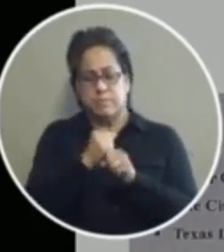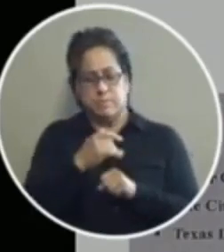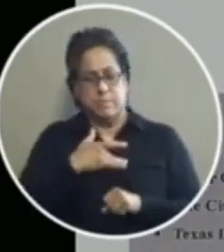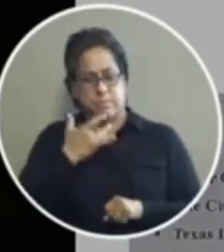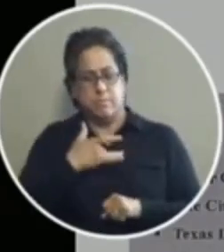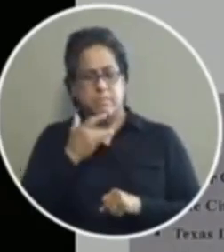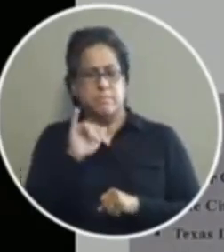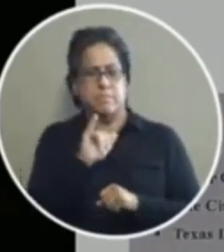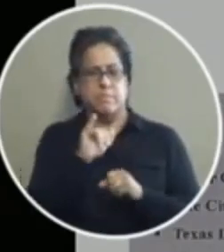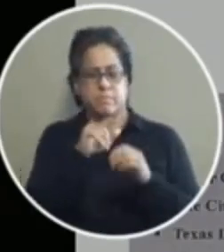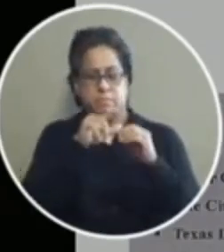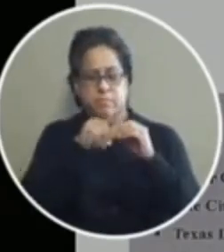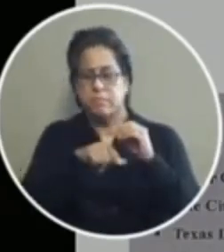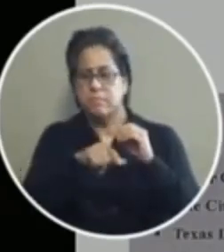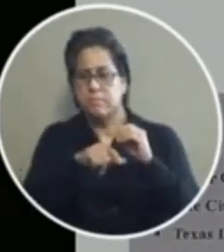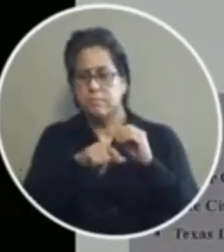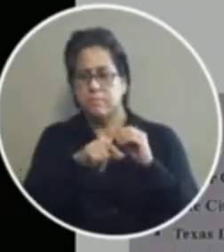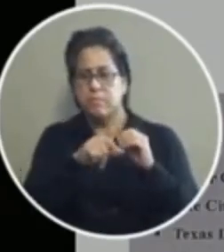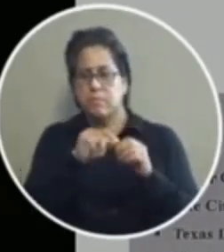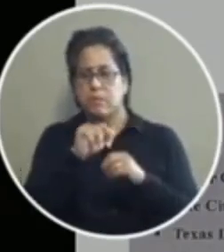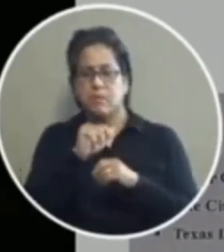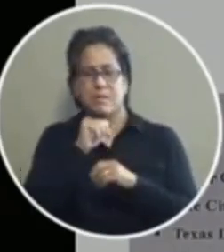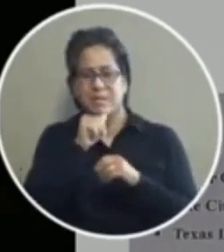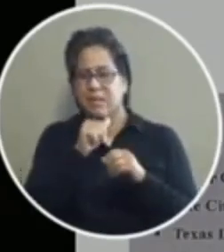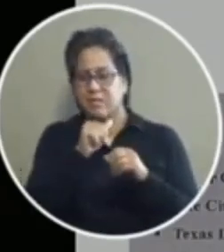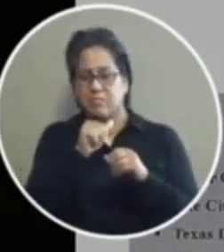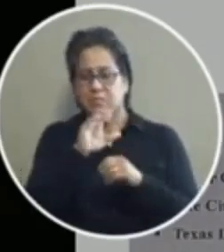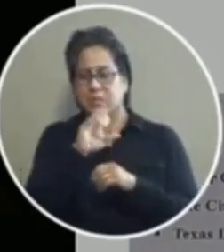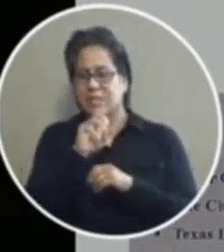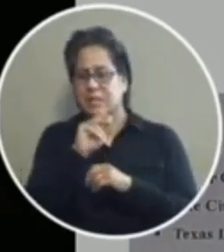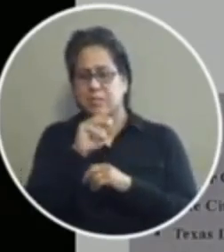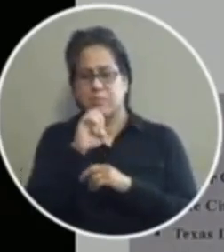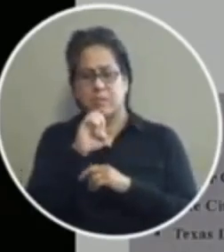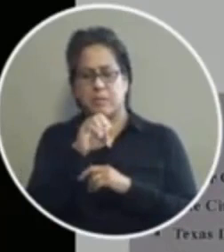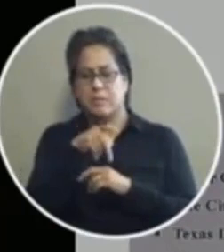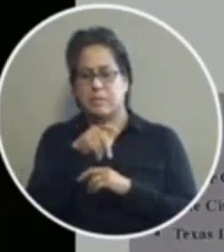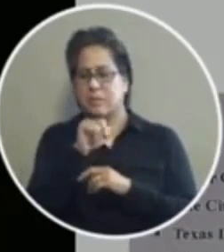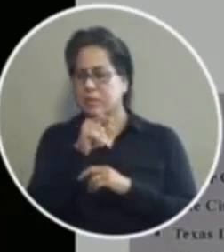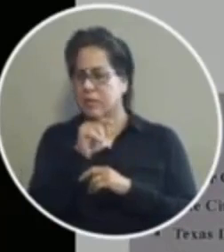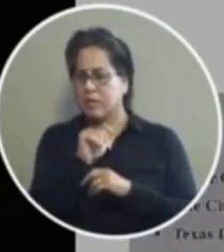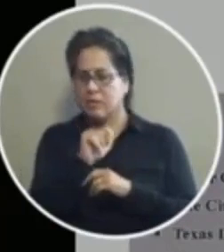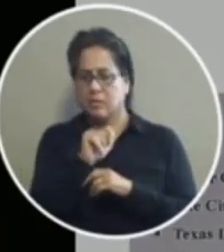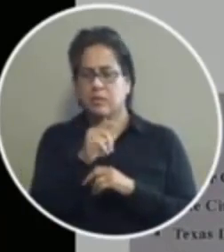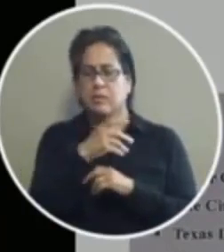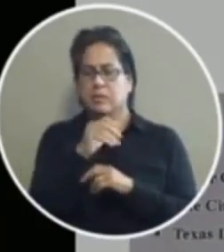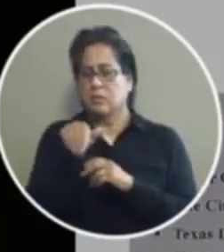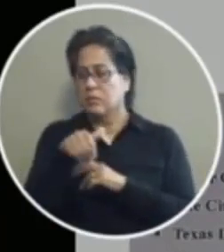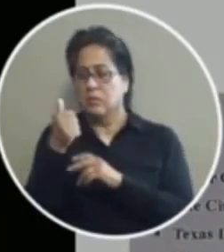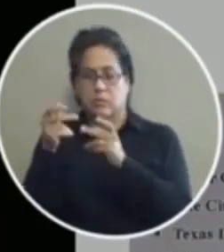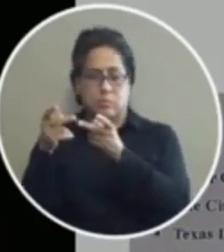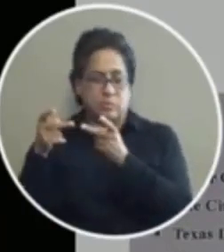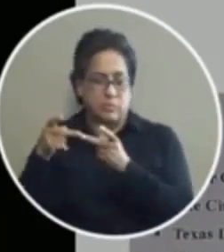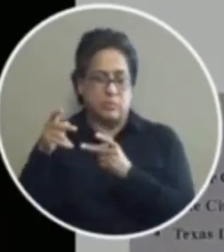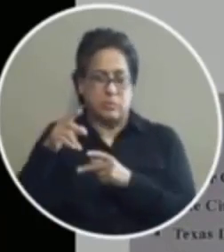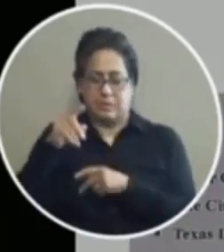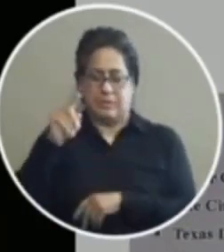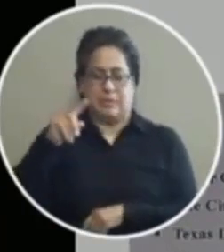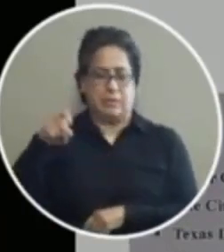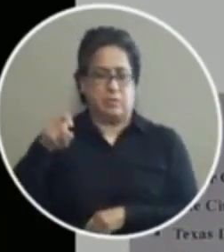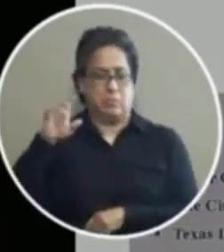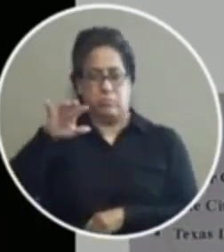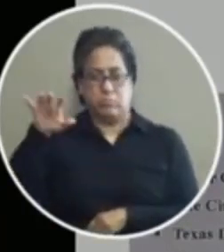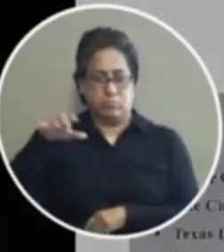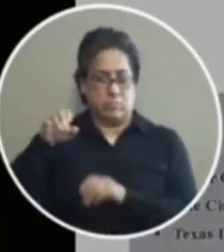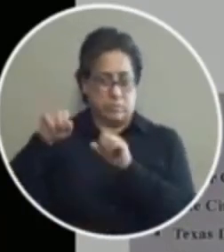like el paso's incompetent we're not incompetent and because if other jurisdictions in texas